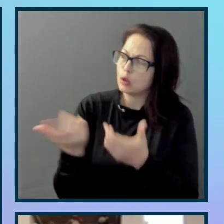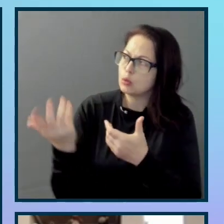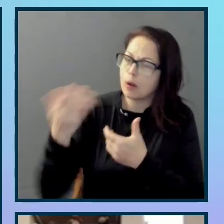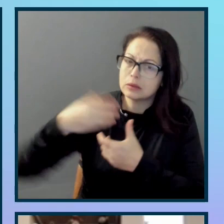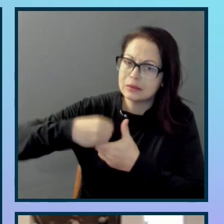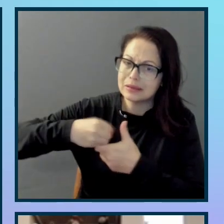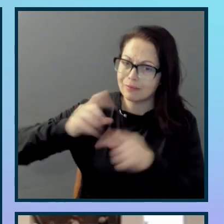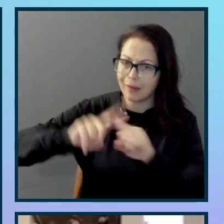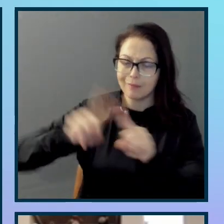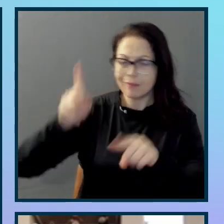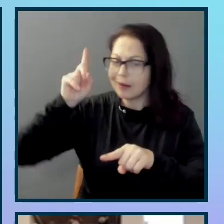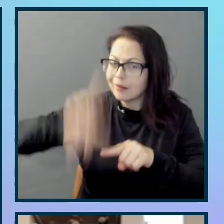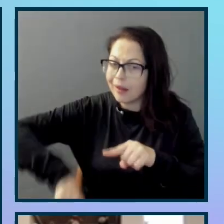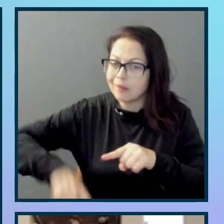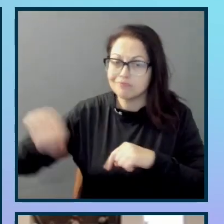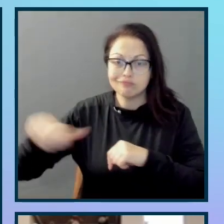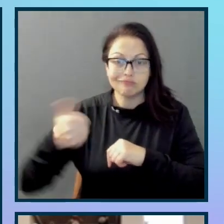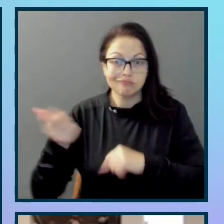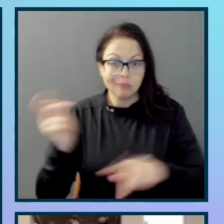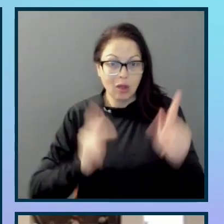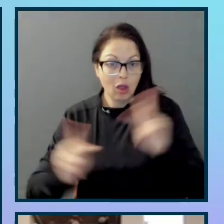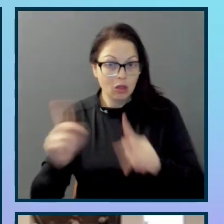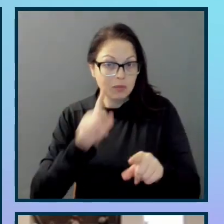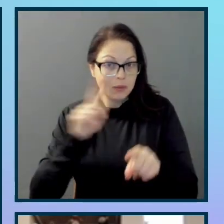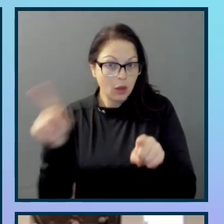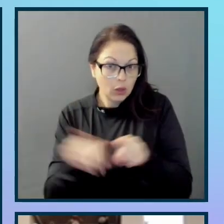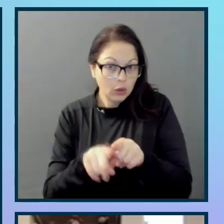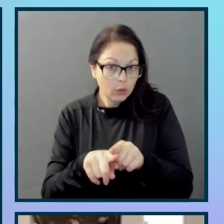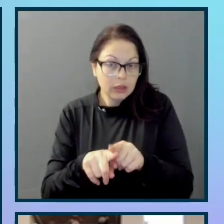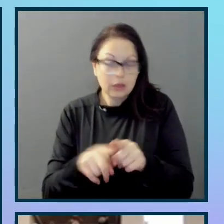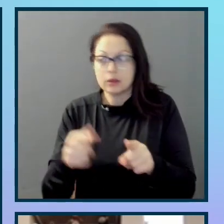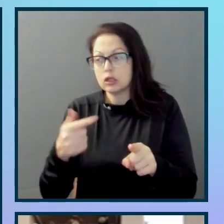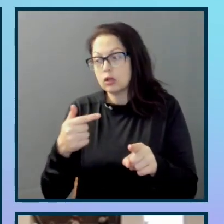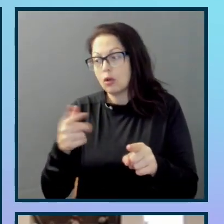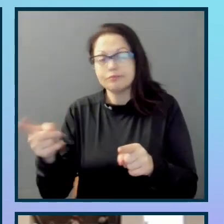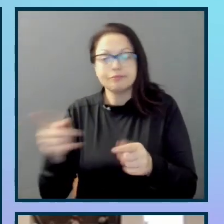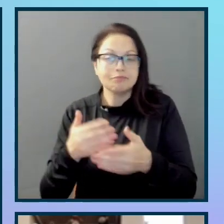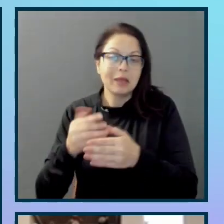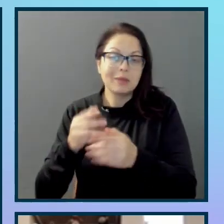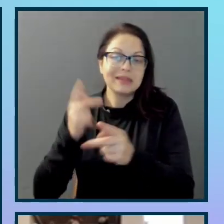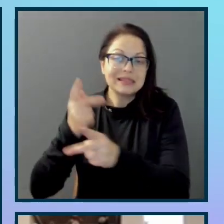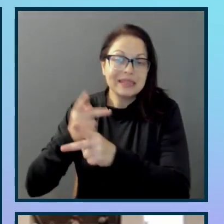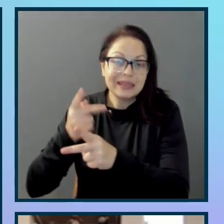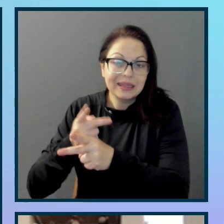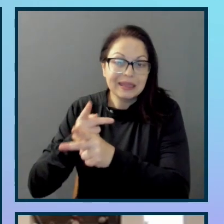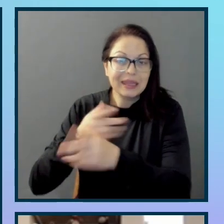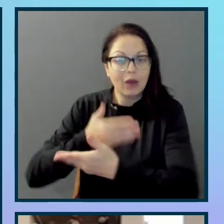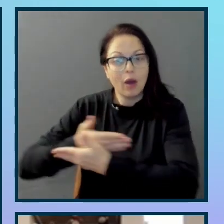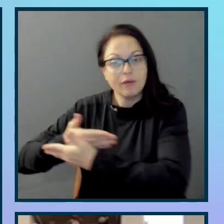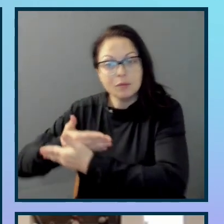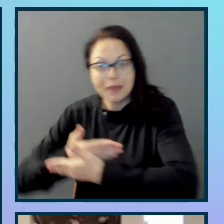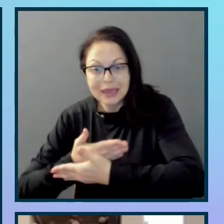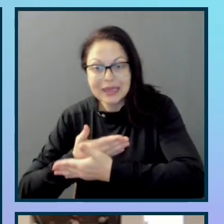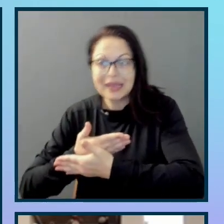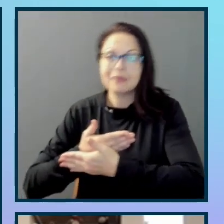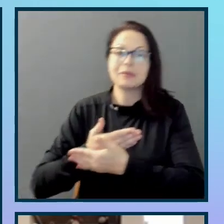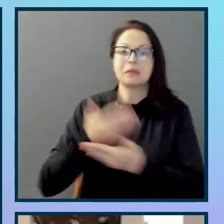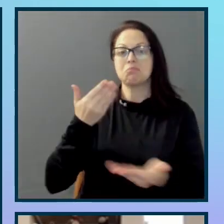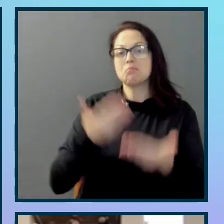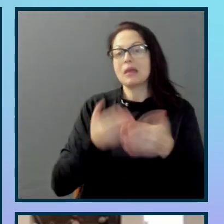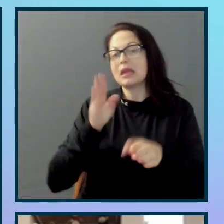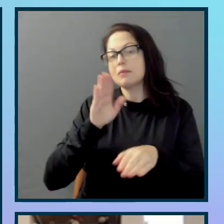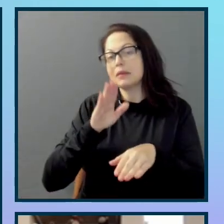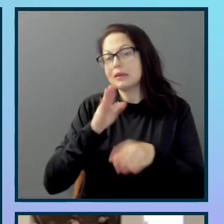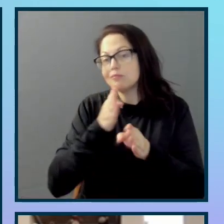They're at work. They're with a baby. They're on the bus. They're all in situations where they can't listen. And there's no alternative